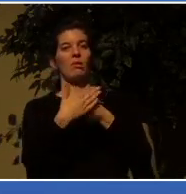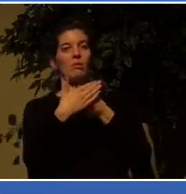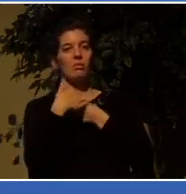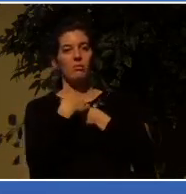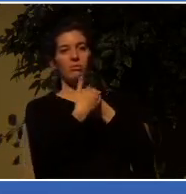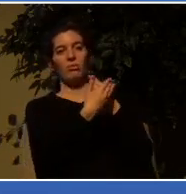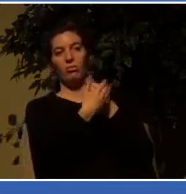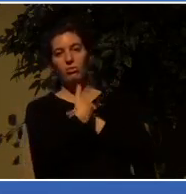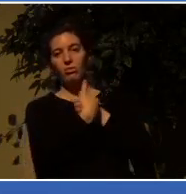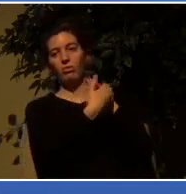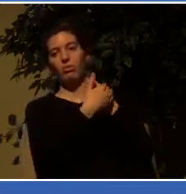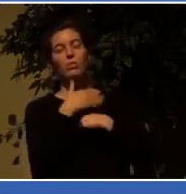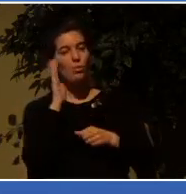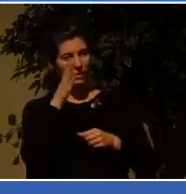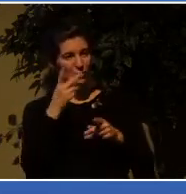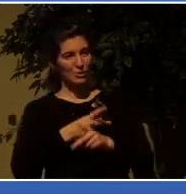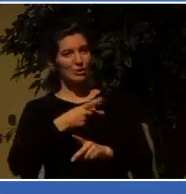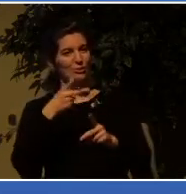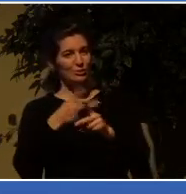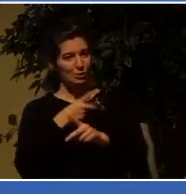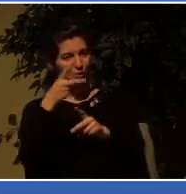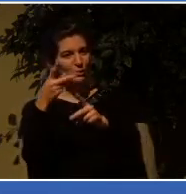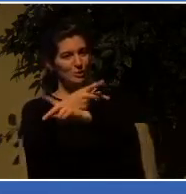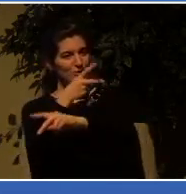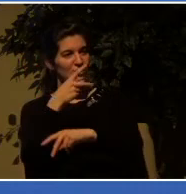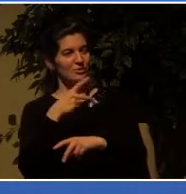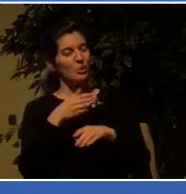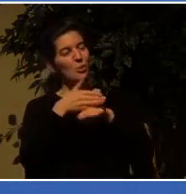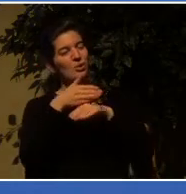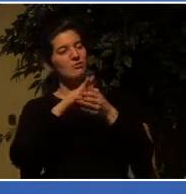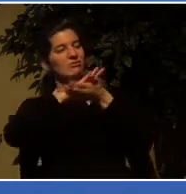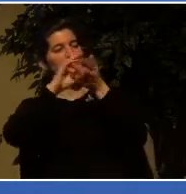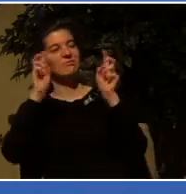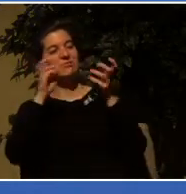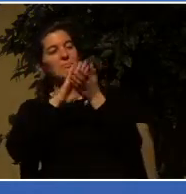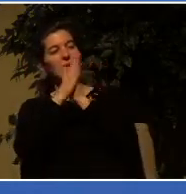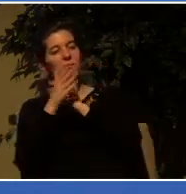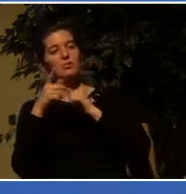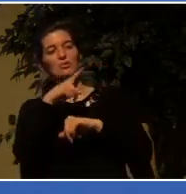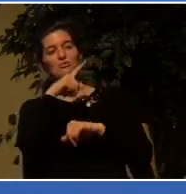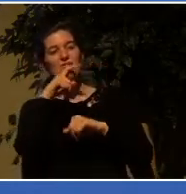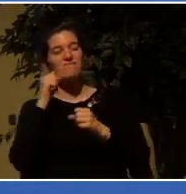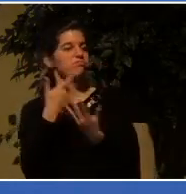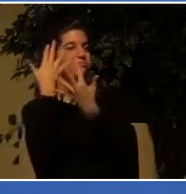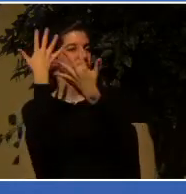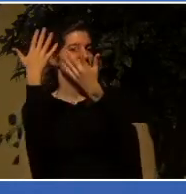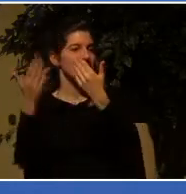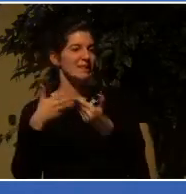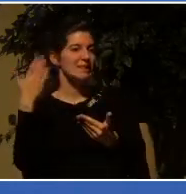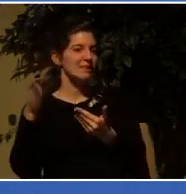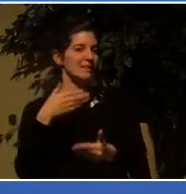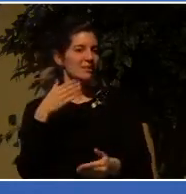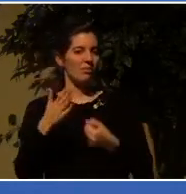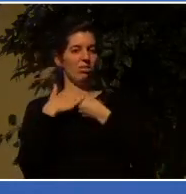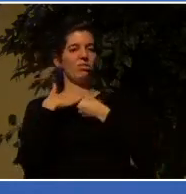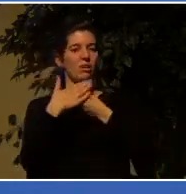situations, it's more often than not. It's not about the truth.